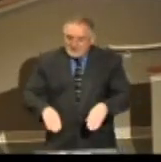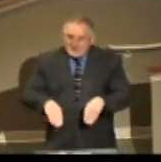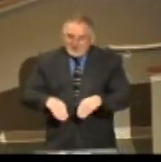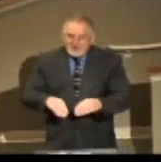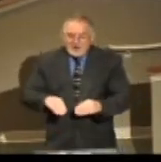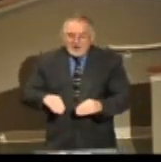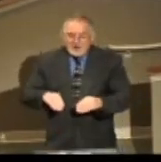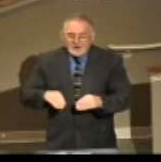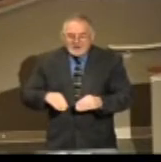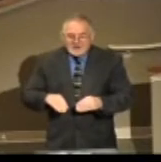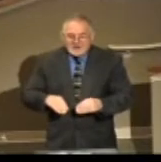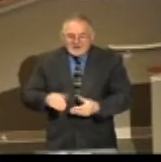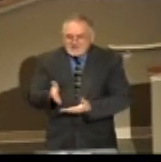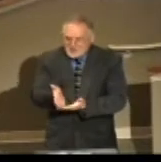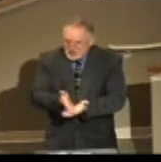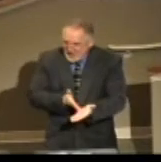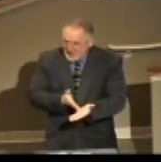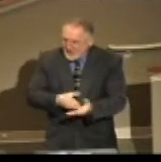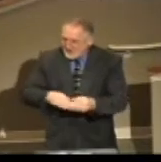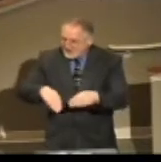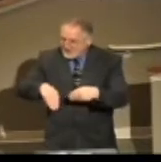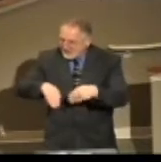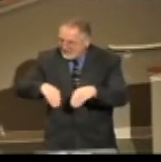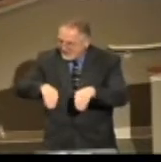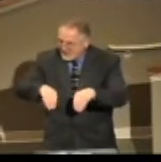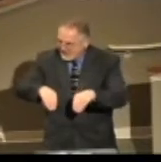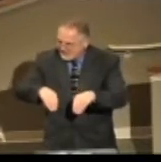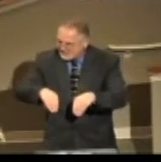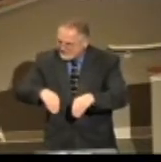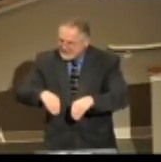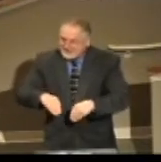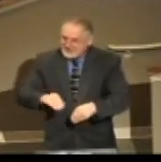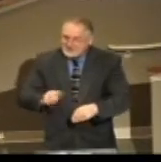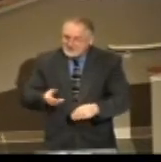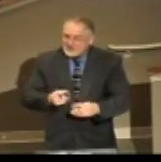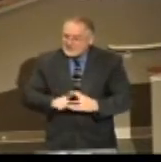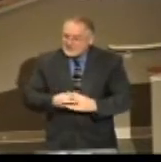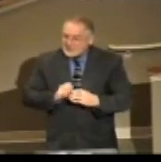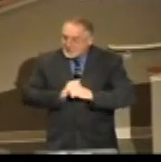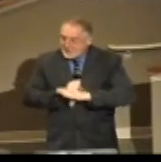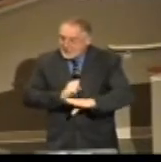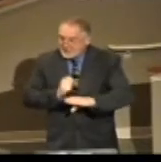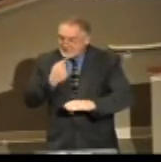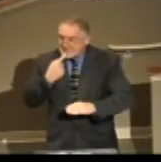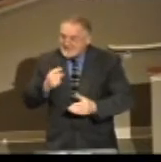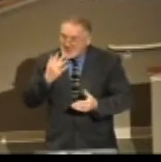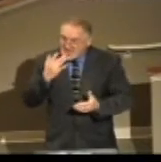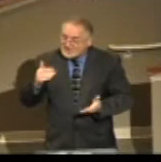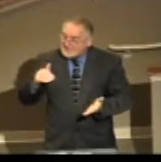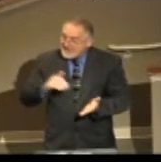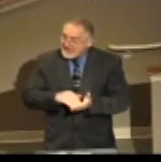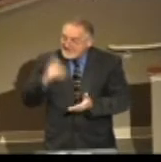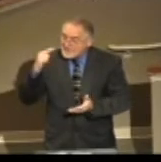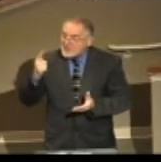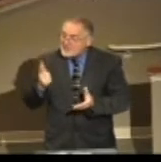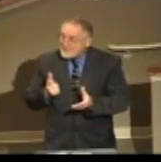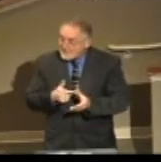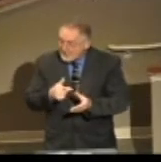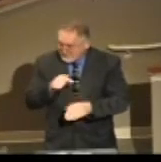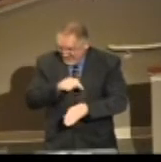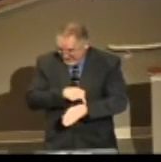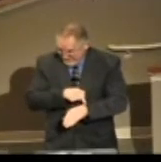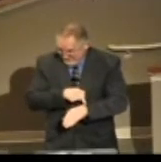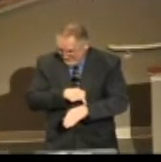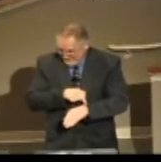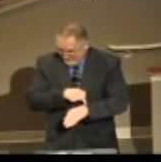something. Here's what I want to preach about this morning. They came out with a commercial that said, taste them again for the